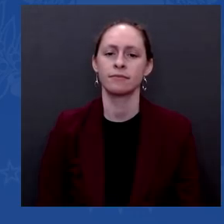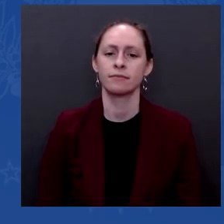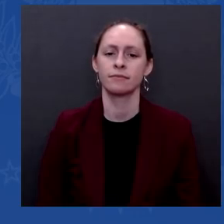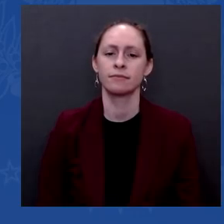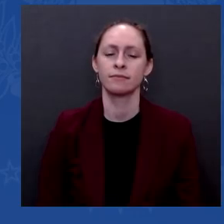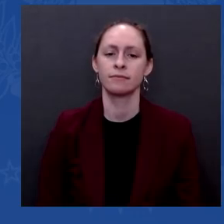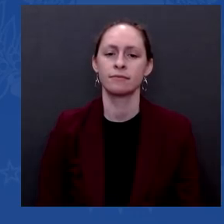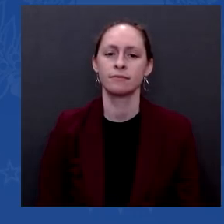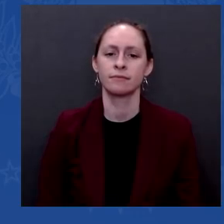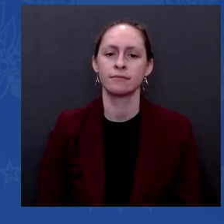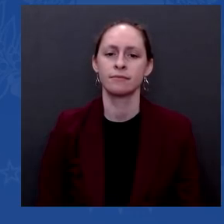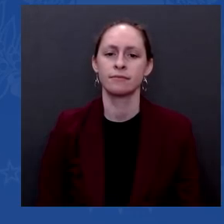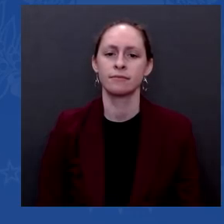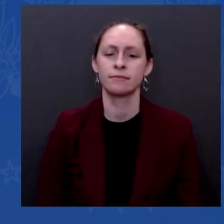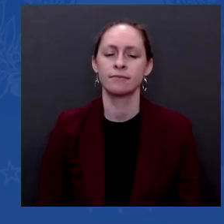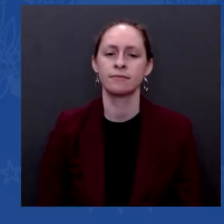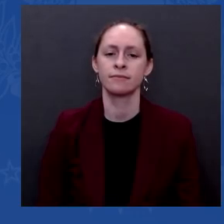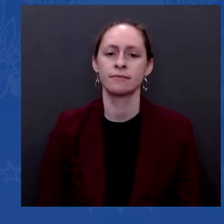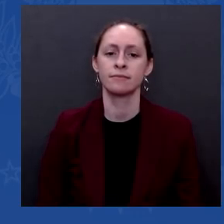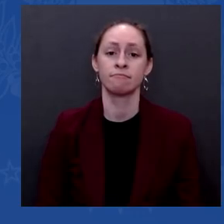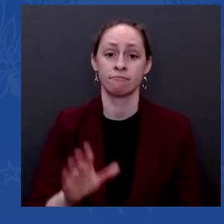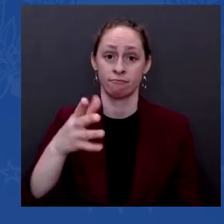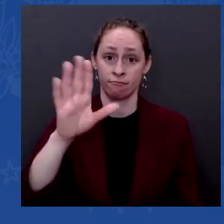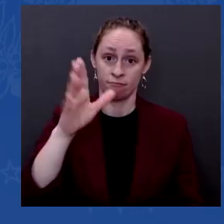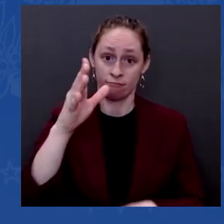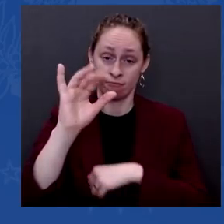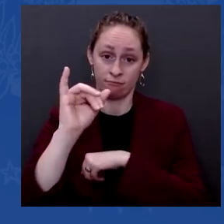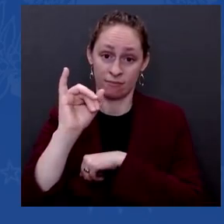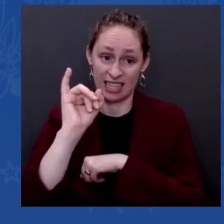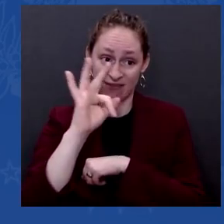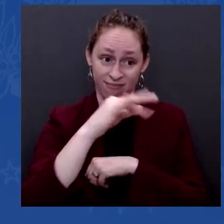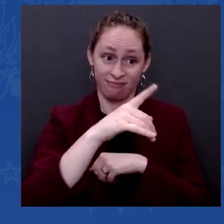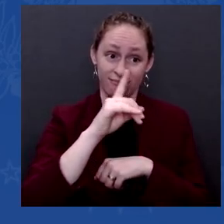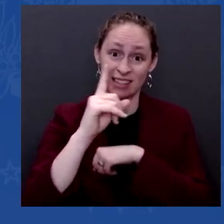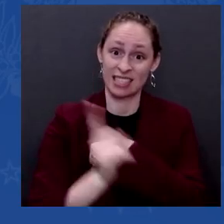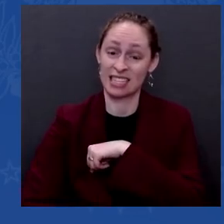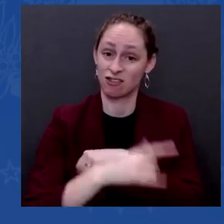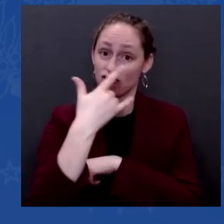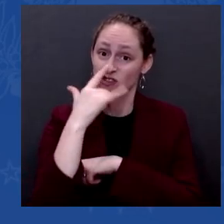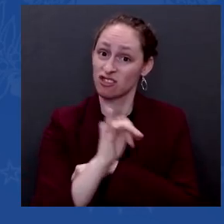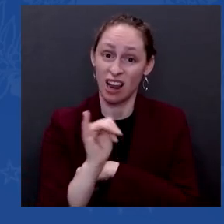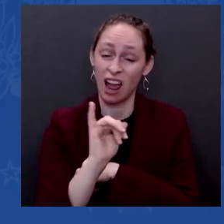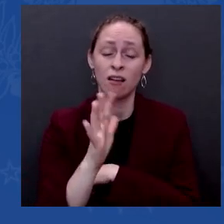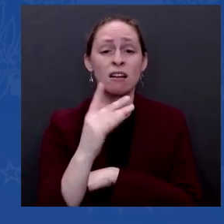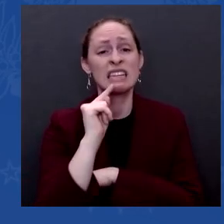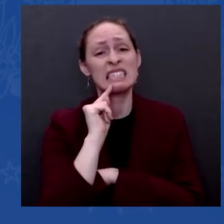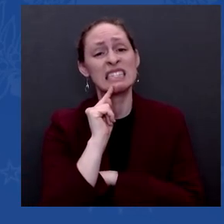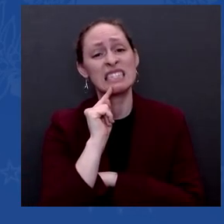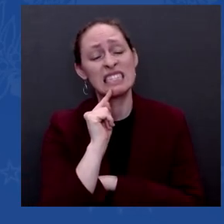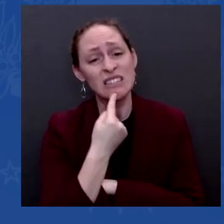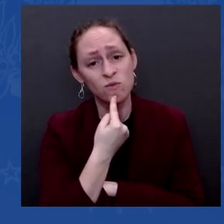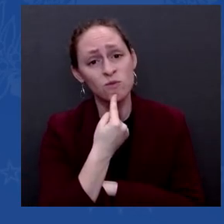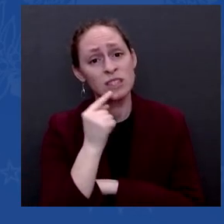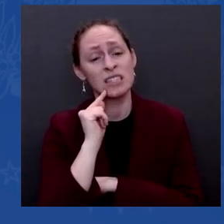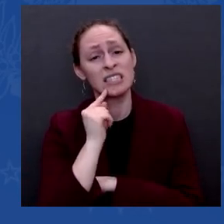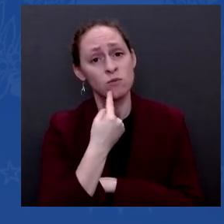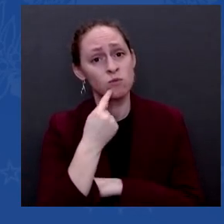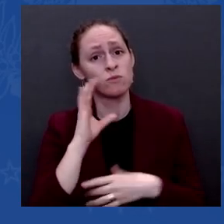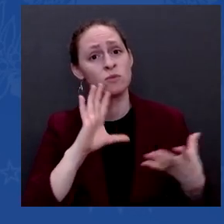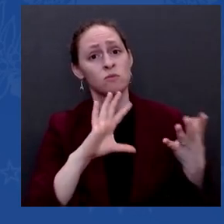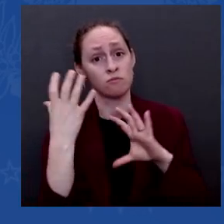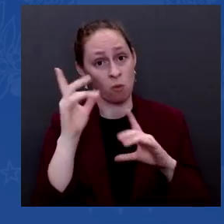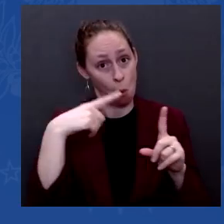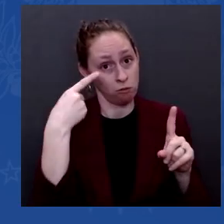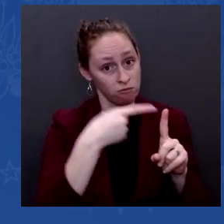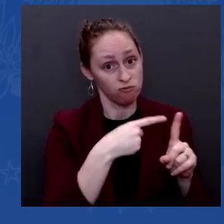States, as well as a negative impact on the economies of Europe as well — a devastating impact on Russia. And so,